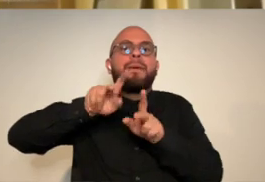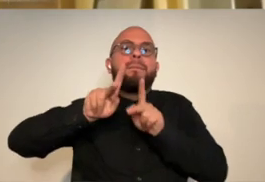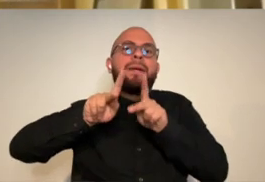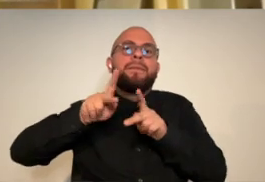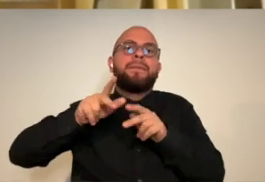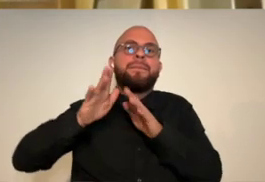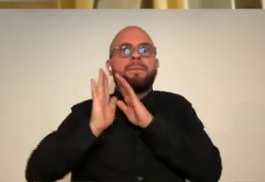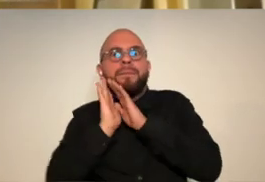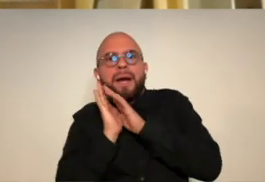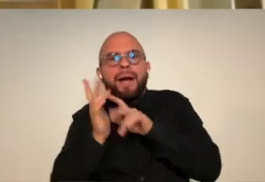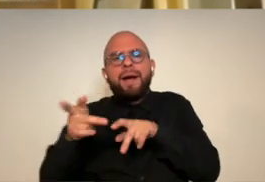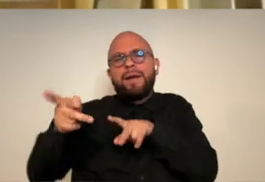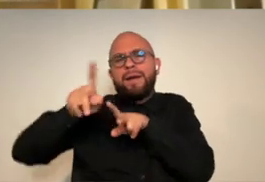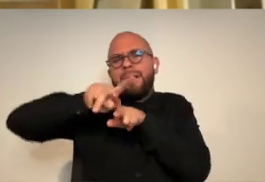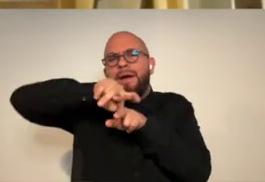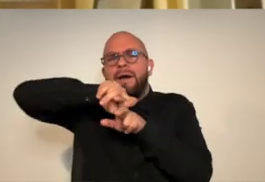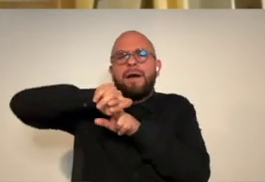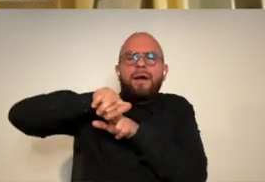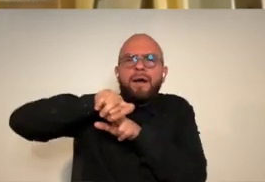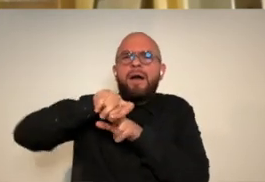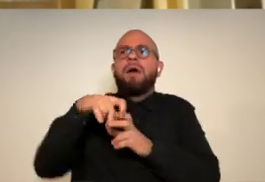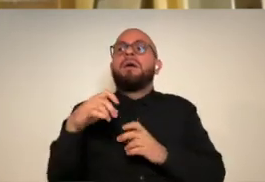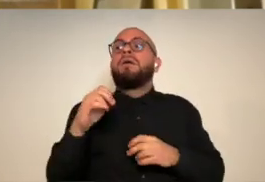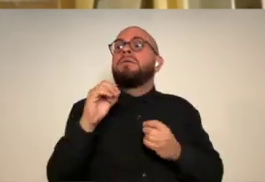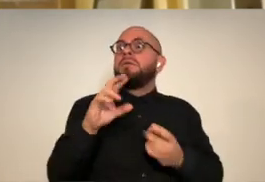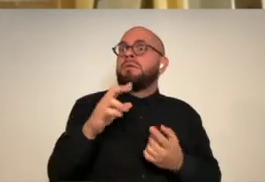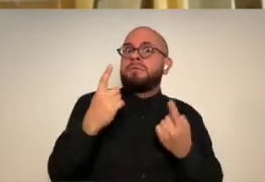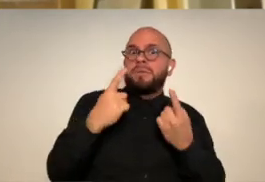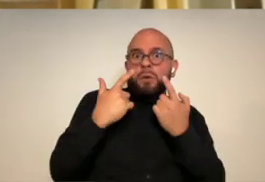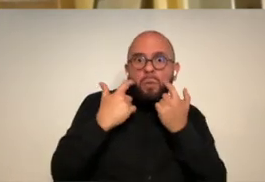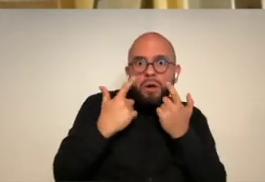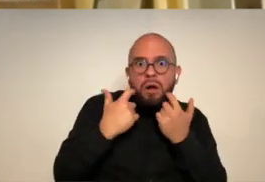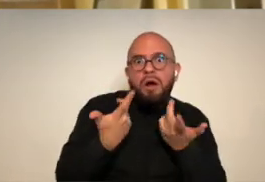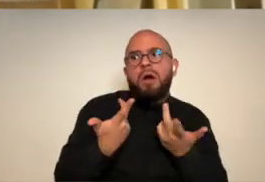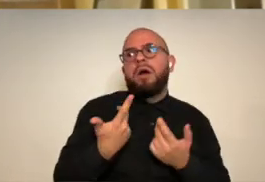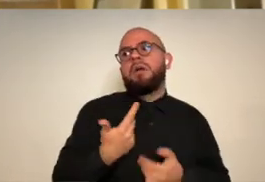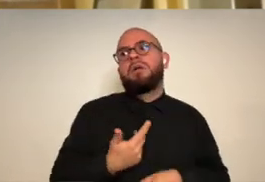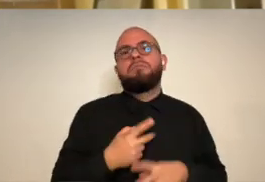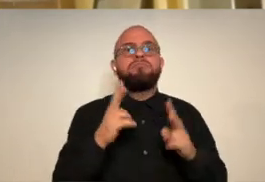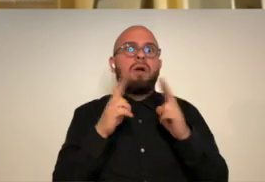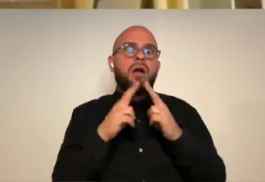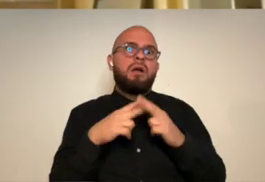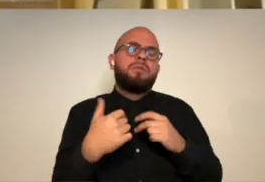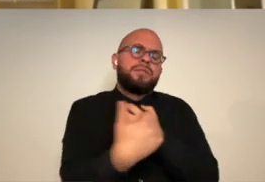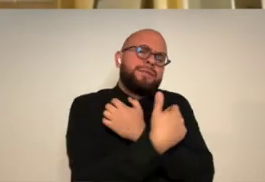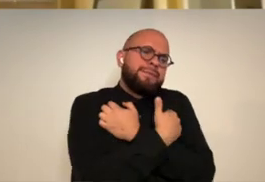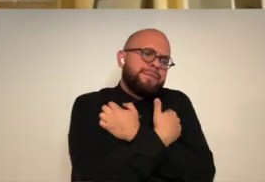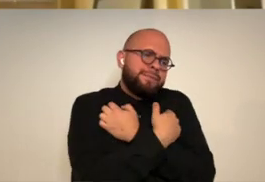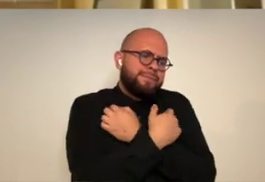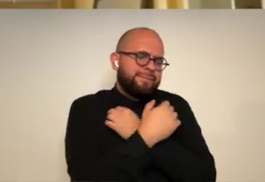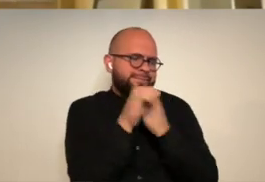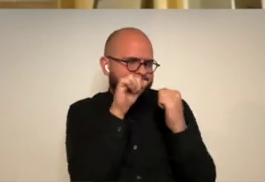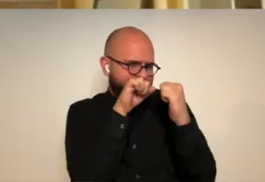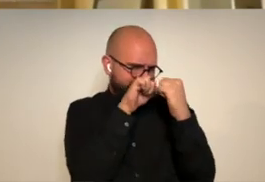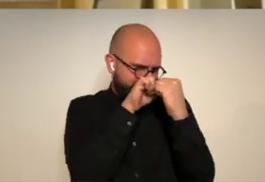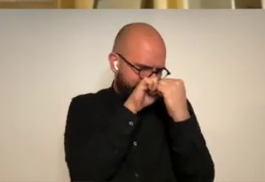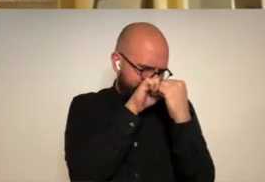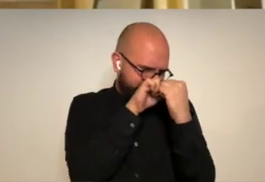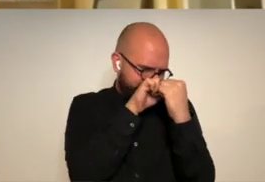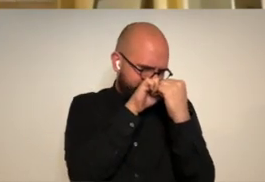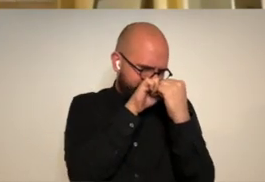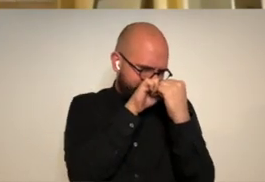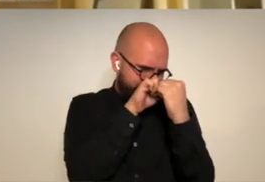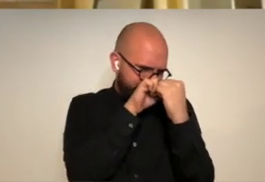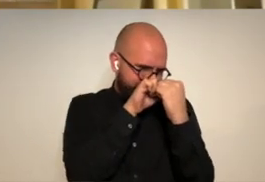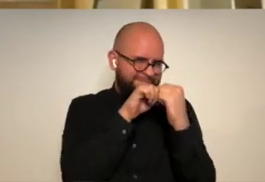people in bed with their legs wrapped around each other or like somebody crying and then there's like just um a couple holding